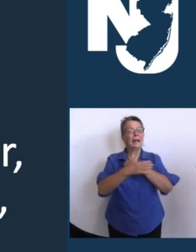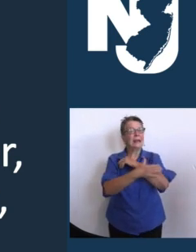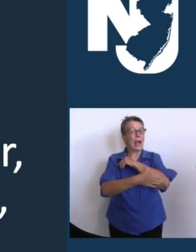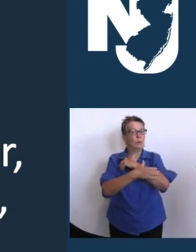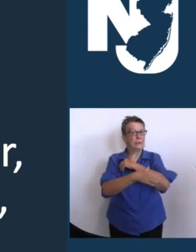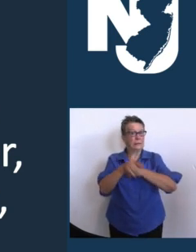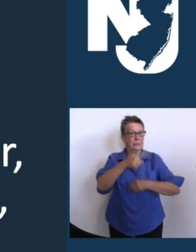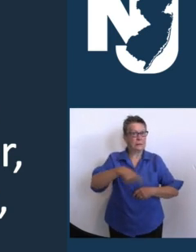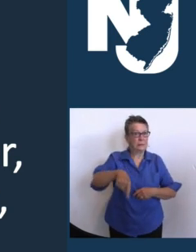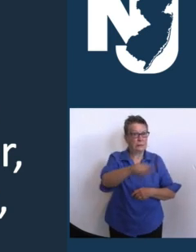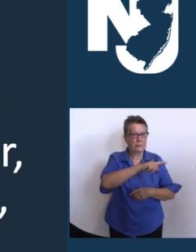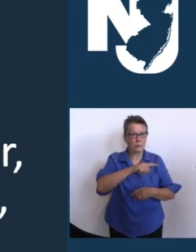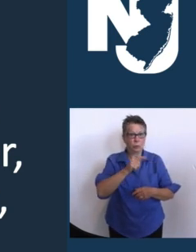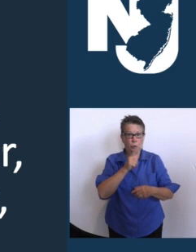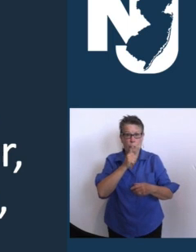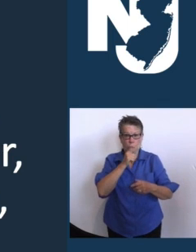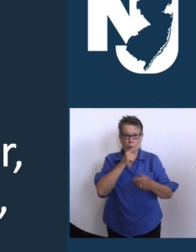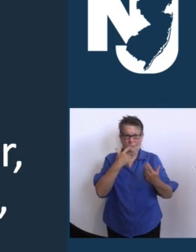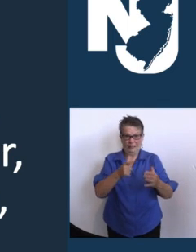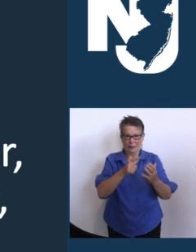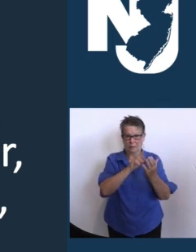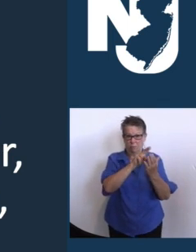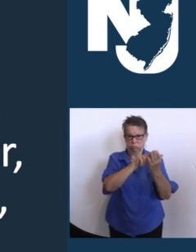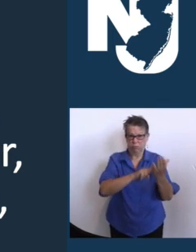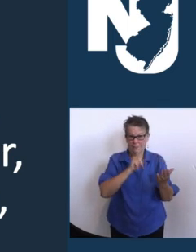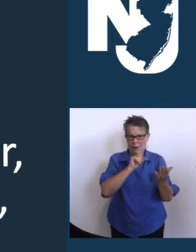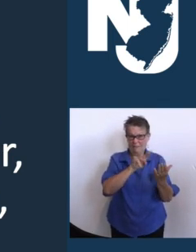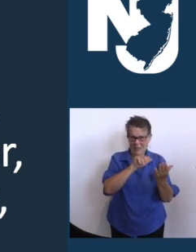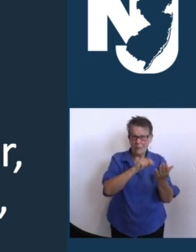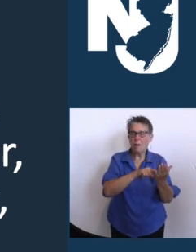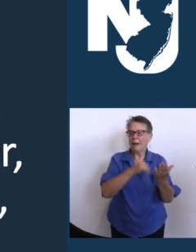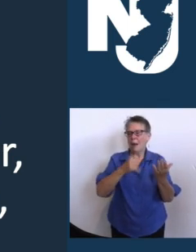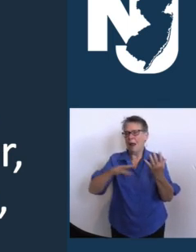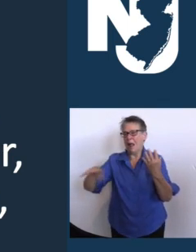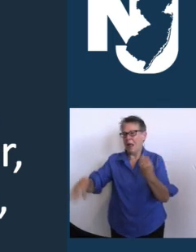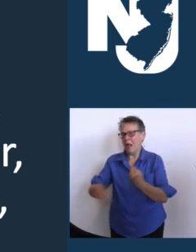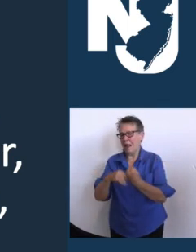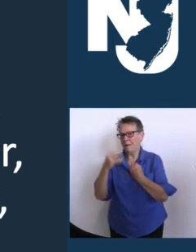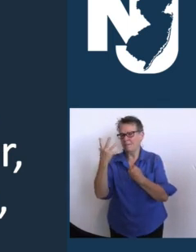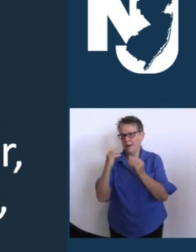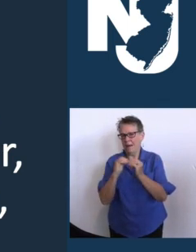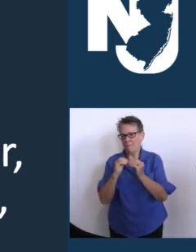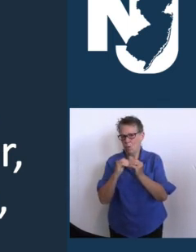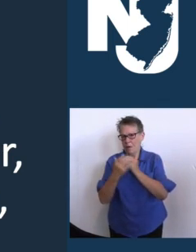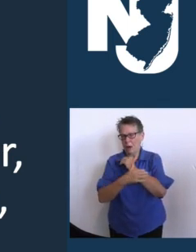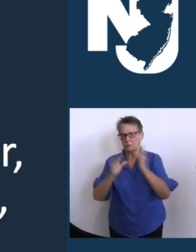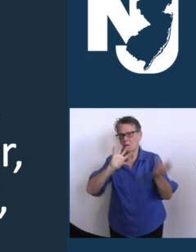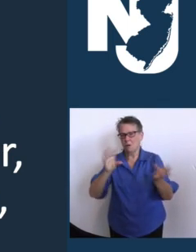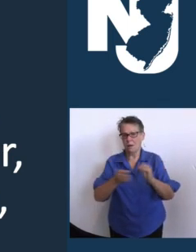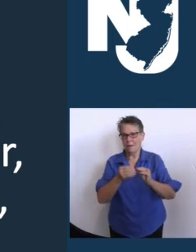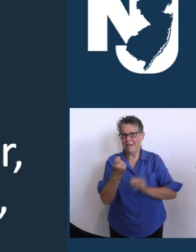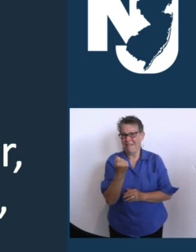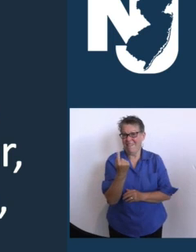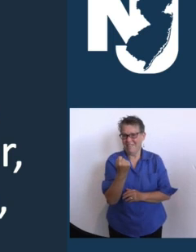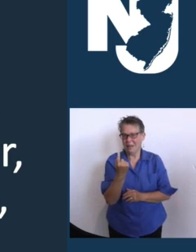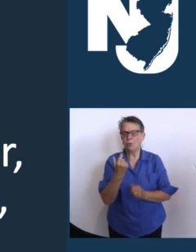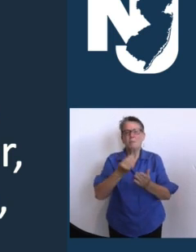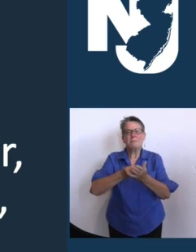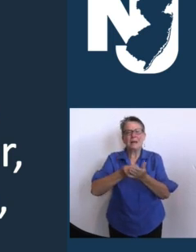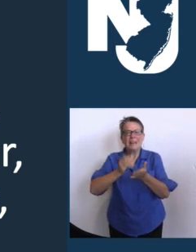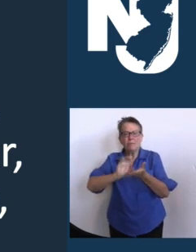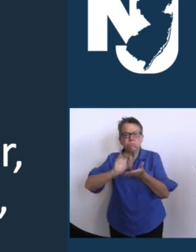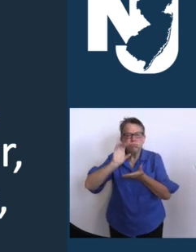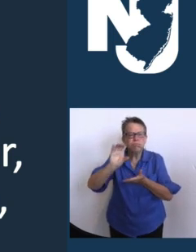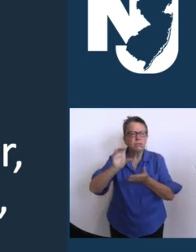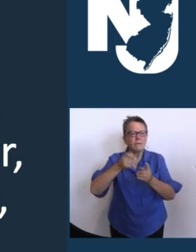eligible for direct assistance from FEMA. So all total, we have these counties, 11 now included under FEMA's